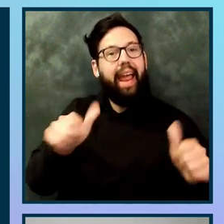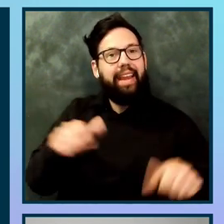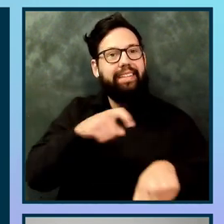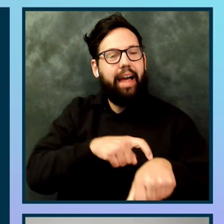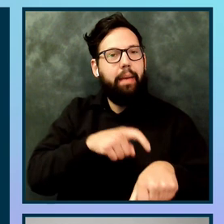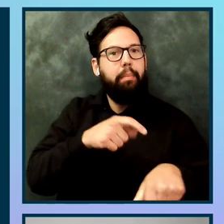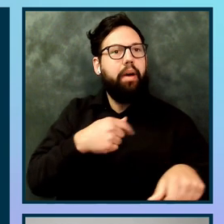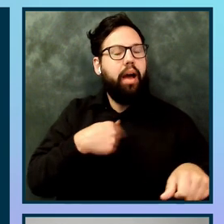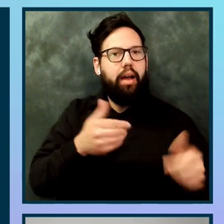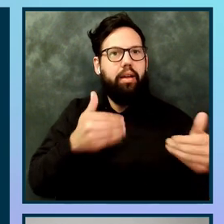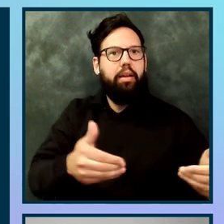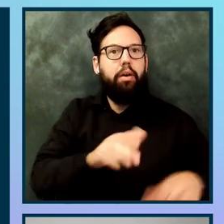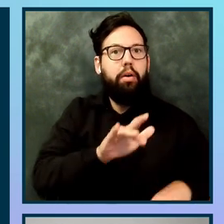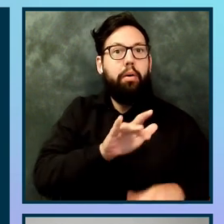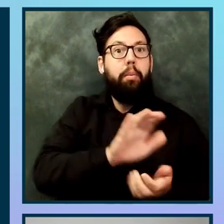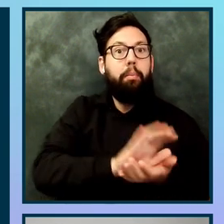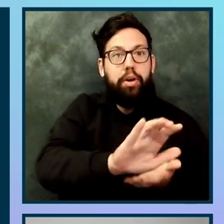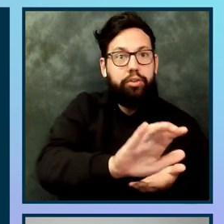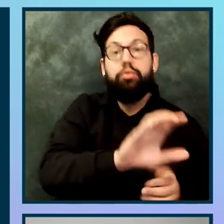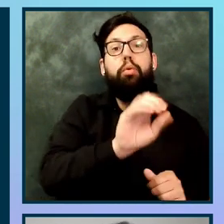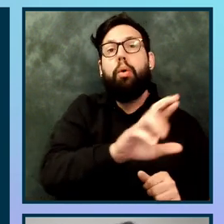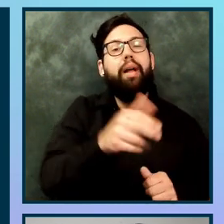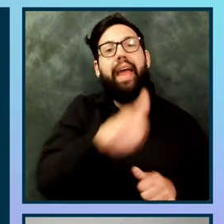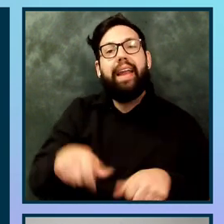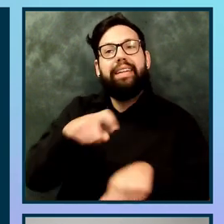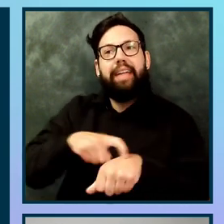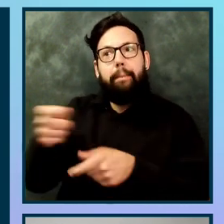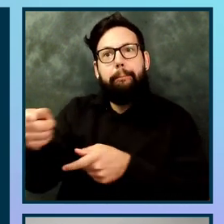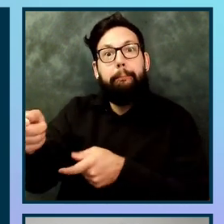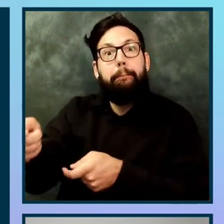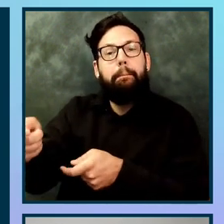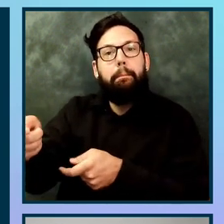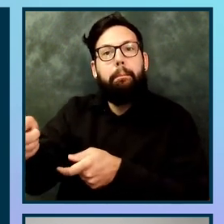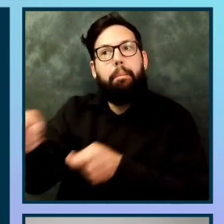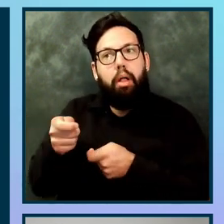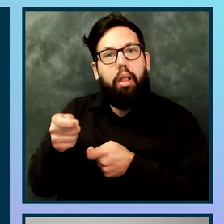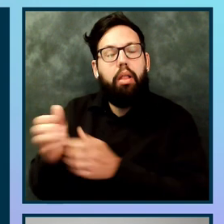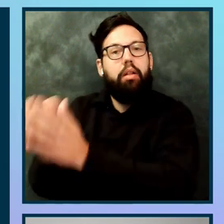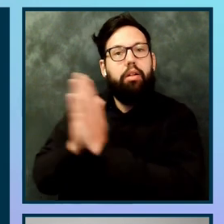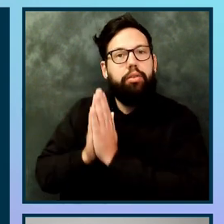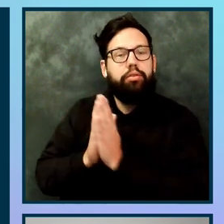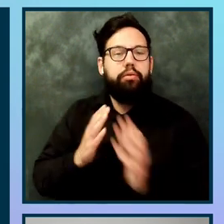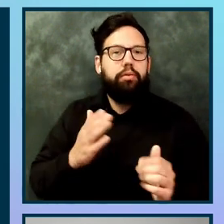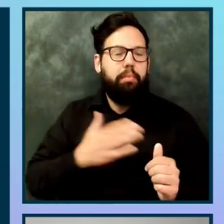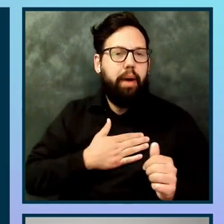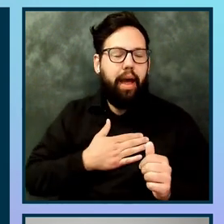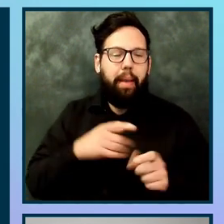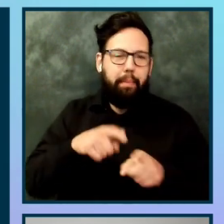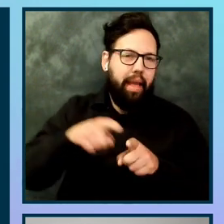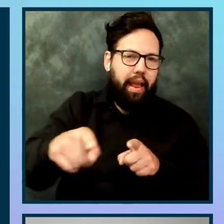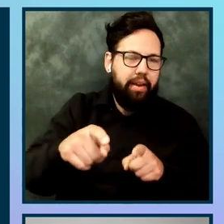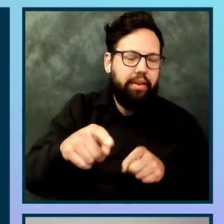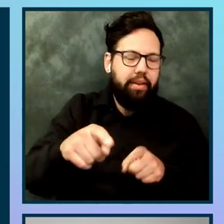every time that I make a pull request to my main branch. What does this mean? This